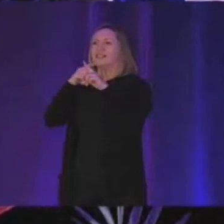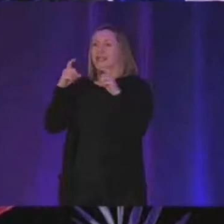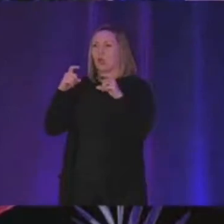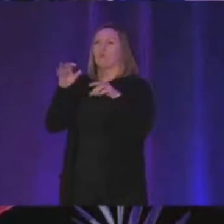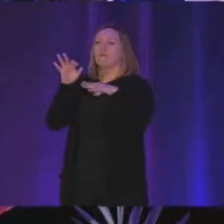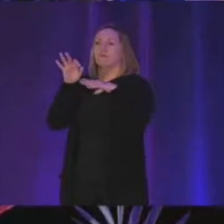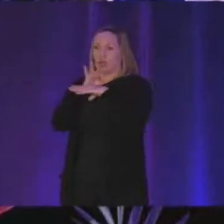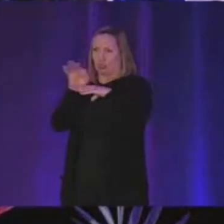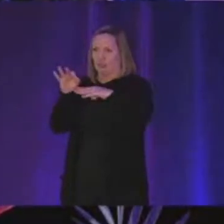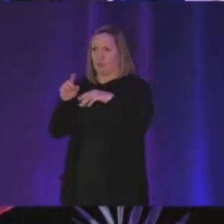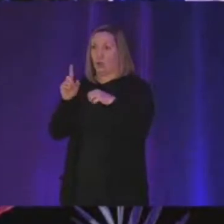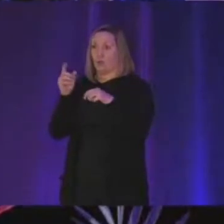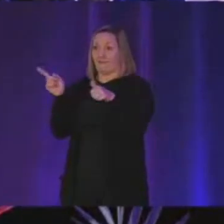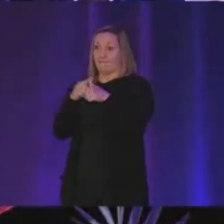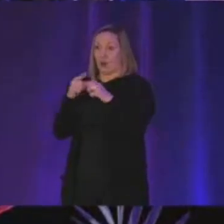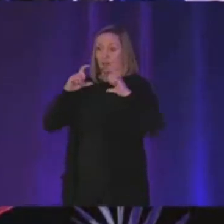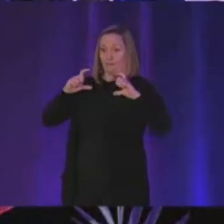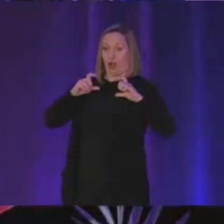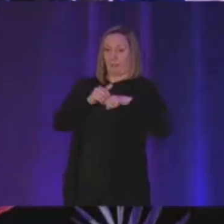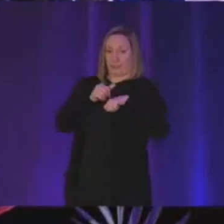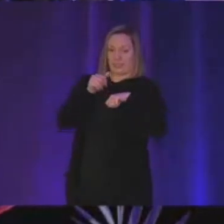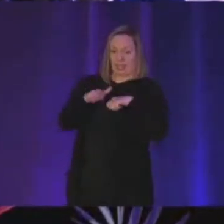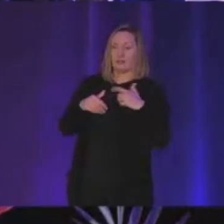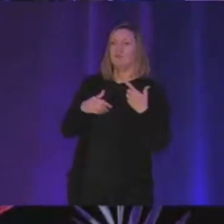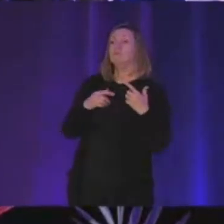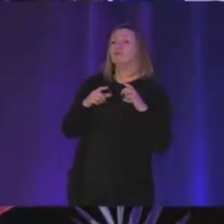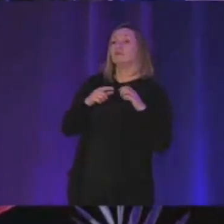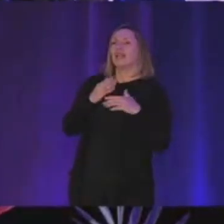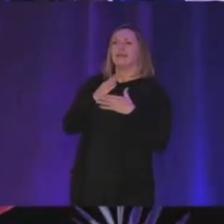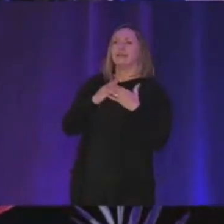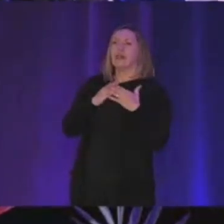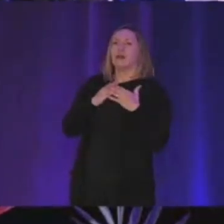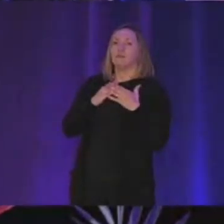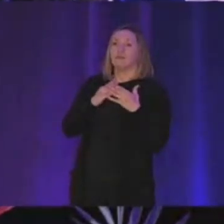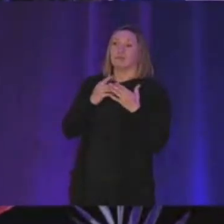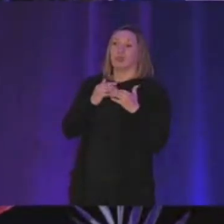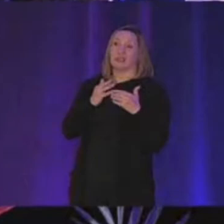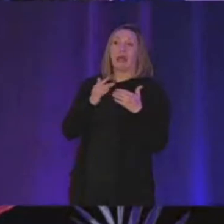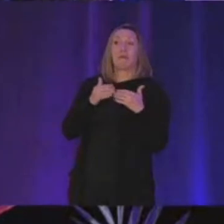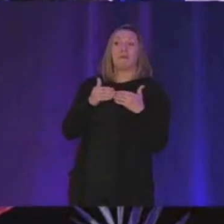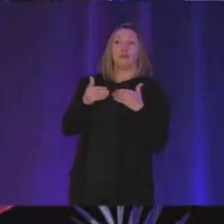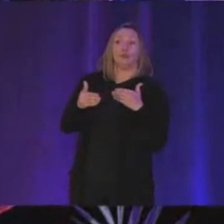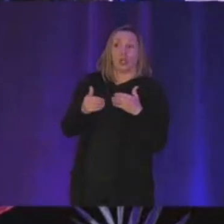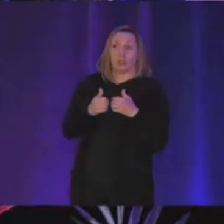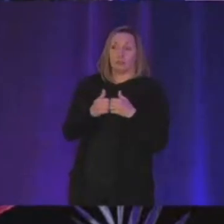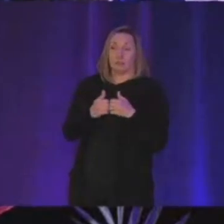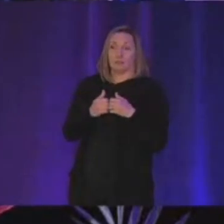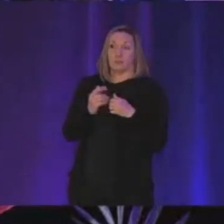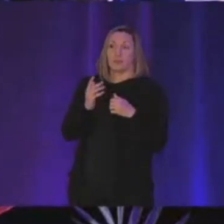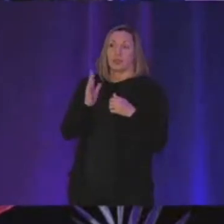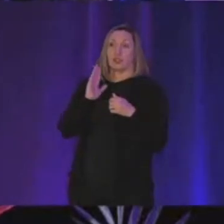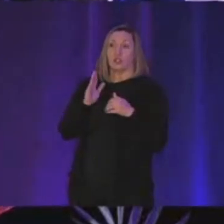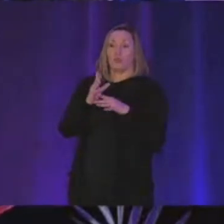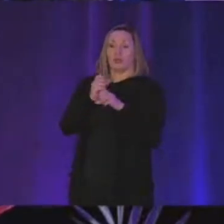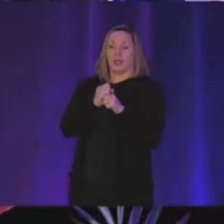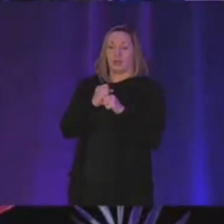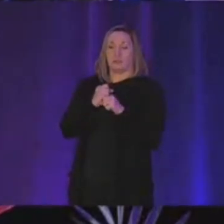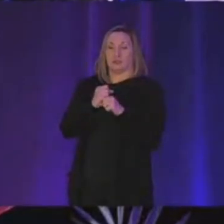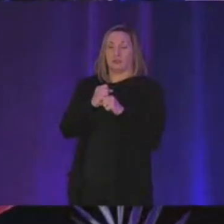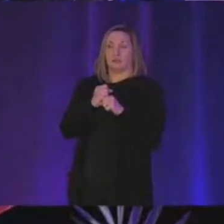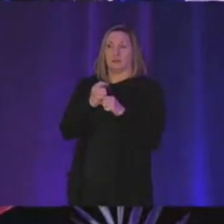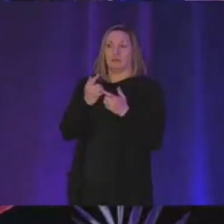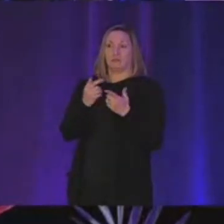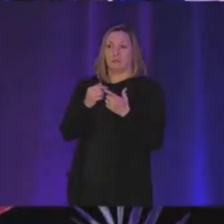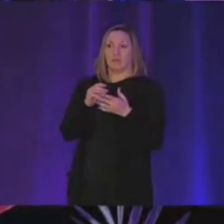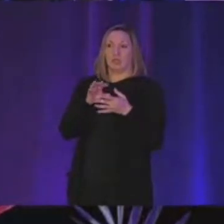send uh the first frame then you're going at some point in the future so it's not synchronous uh you're going to get your callback being called